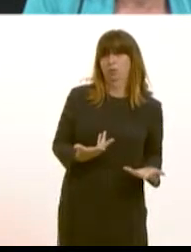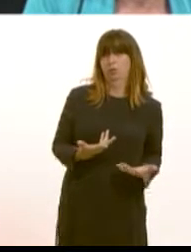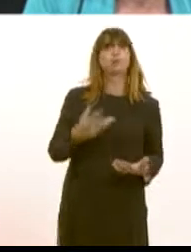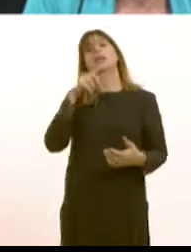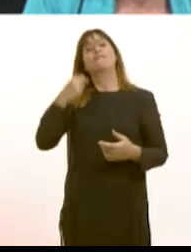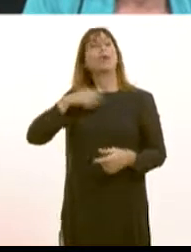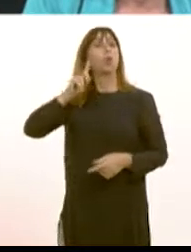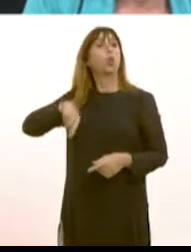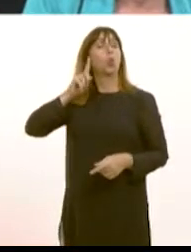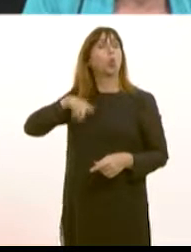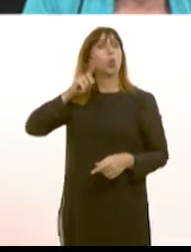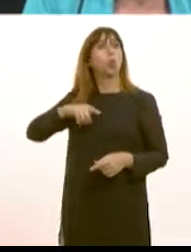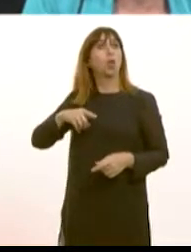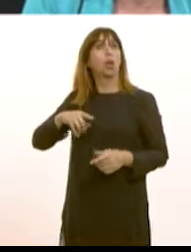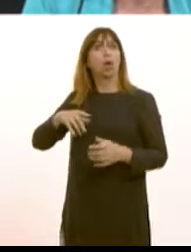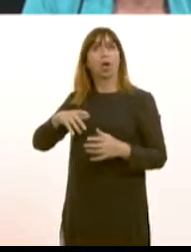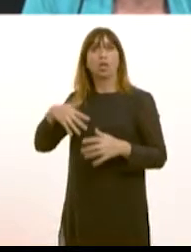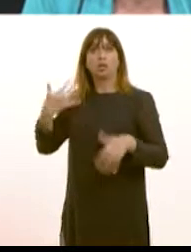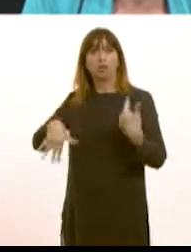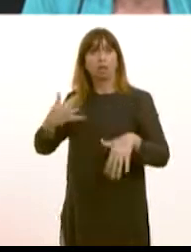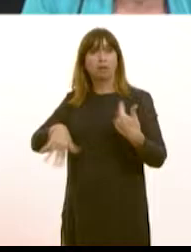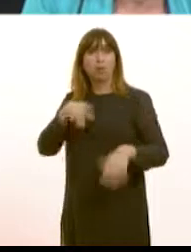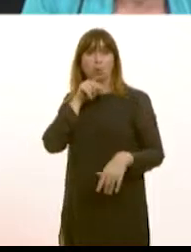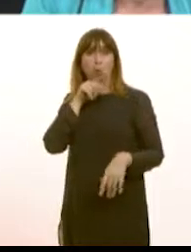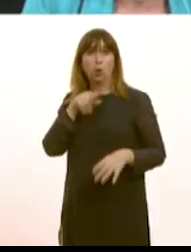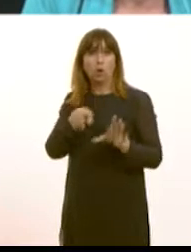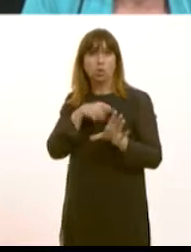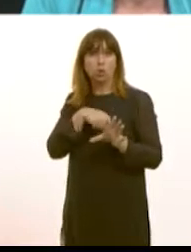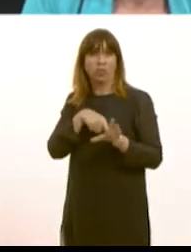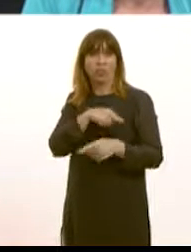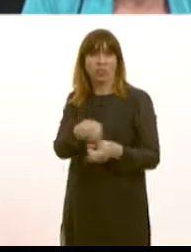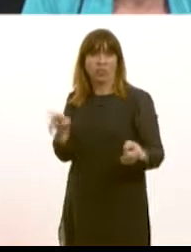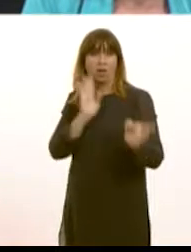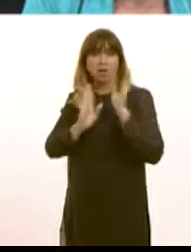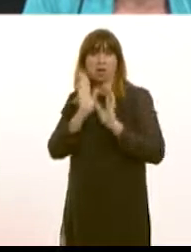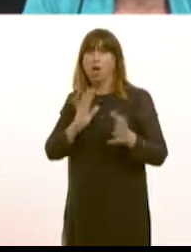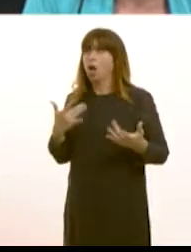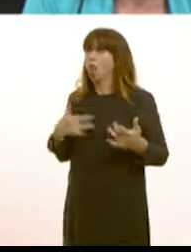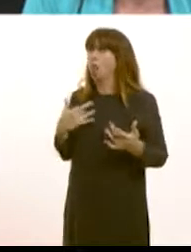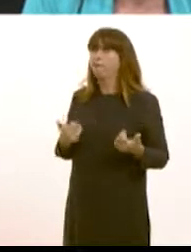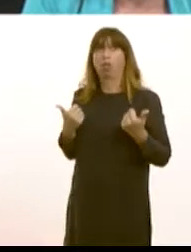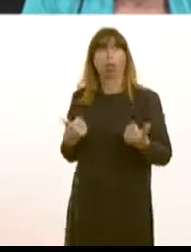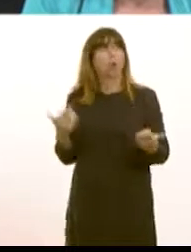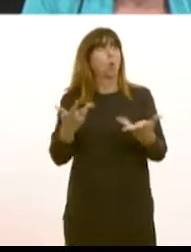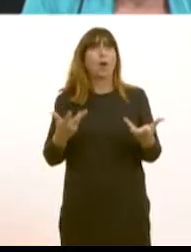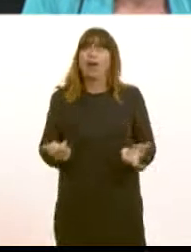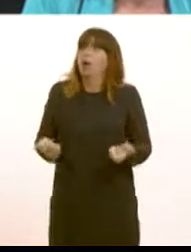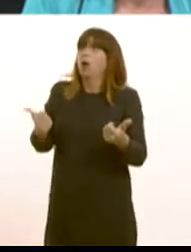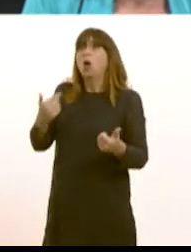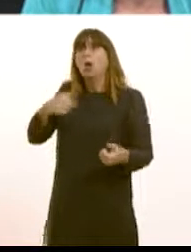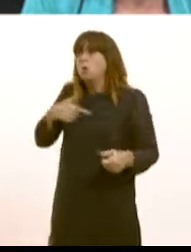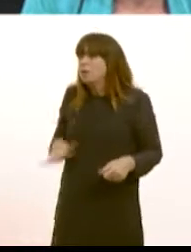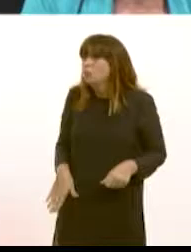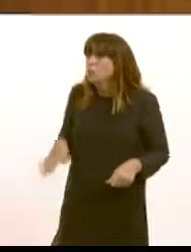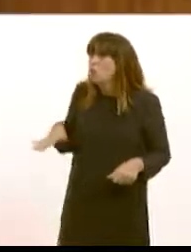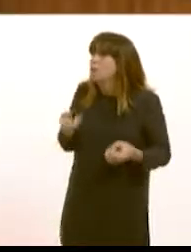shortage and crisis it's young people after family homes that would be denied decent living conditions that most of us would have enjoyed in